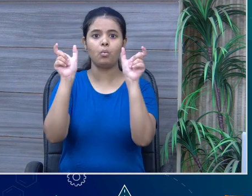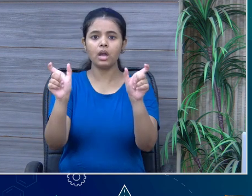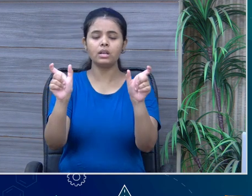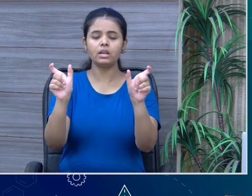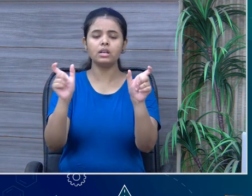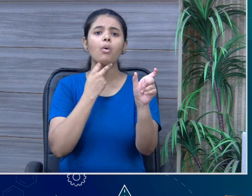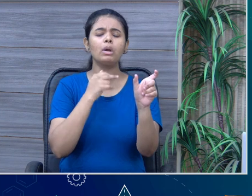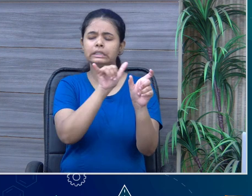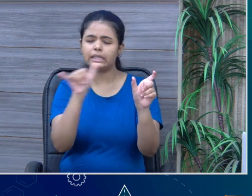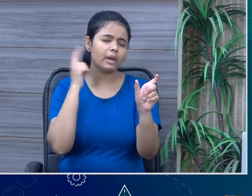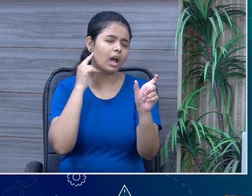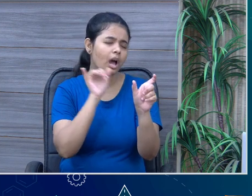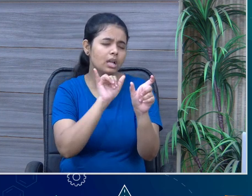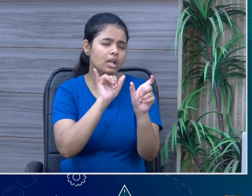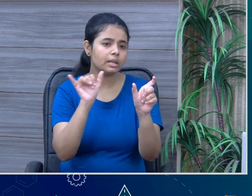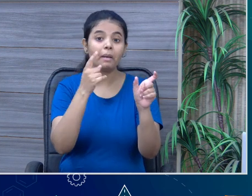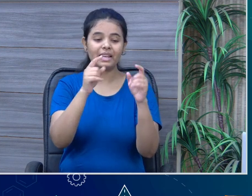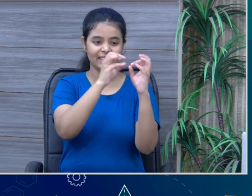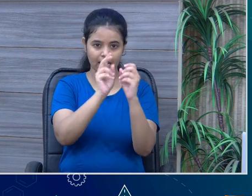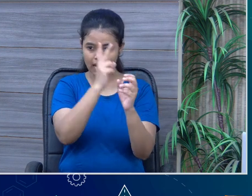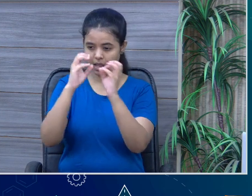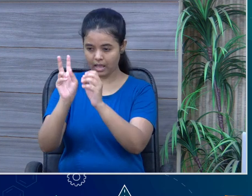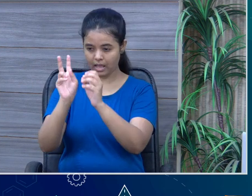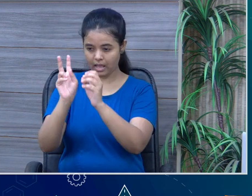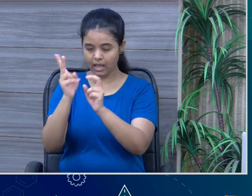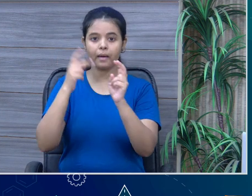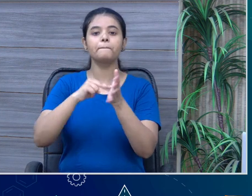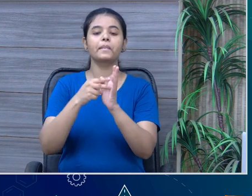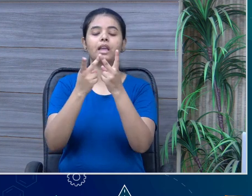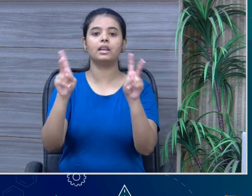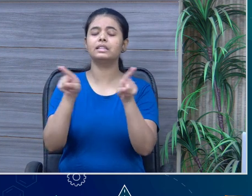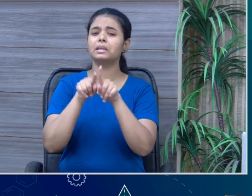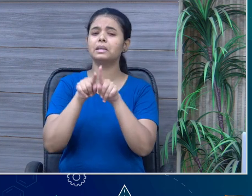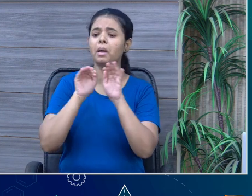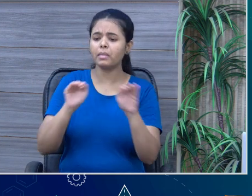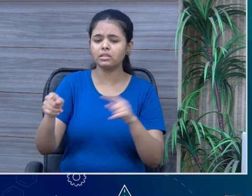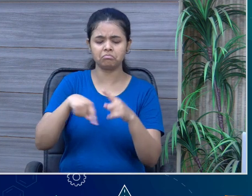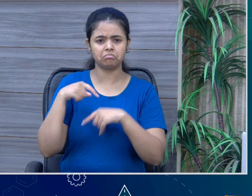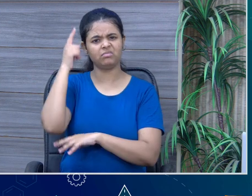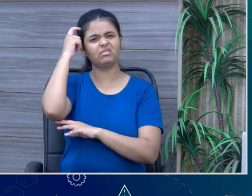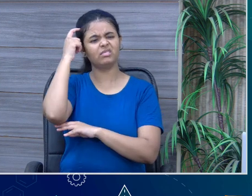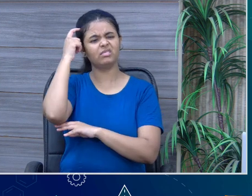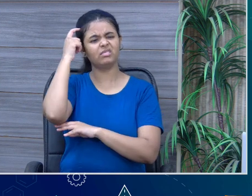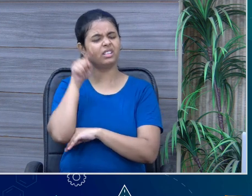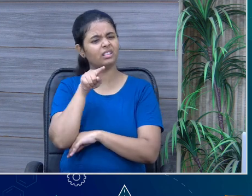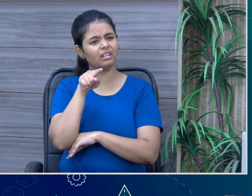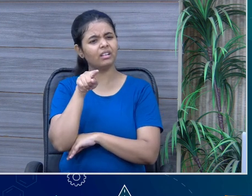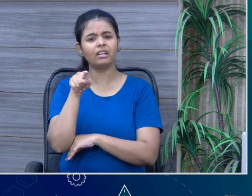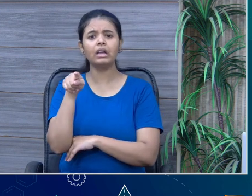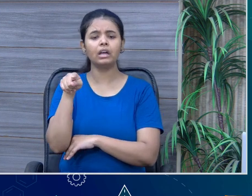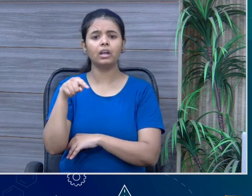homophones which we learn in and third class. And as a child, many children can revise words regularly